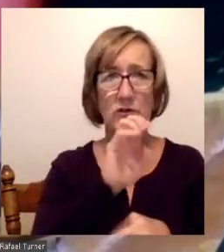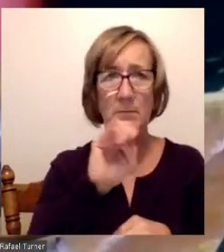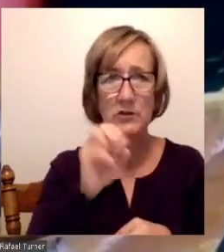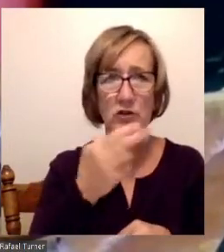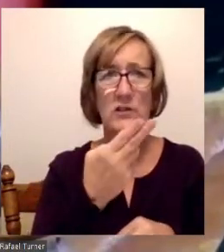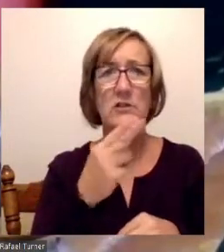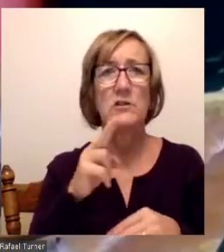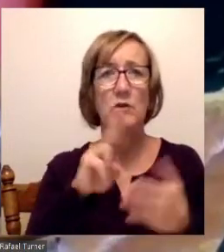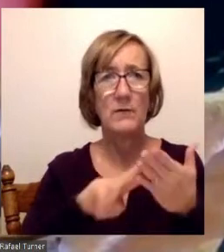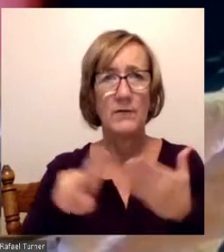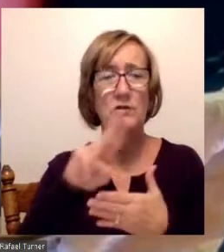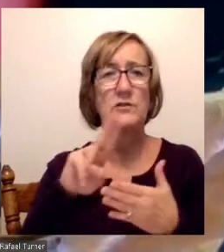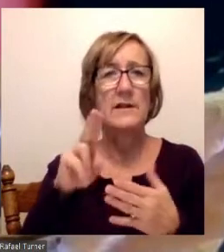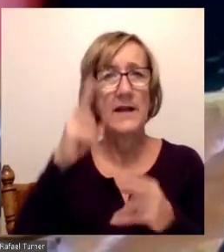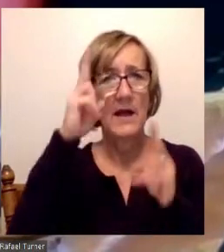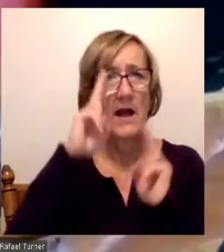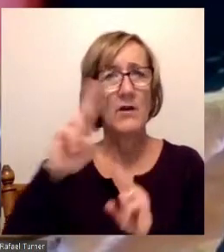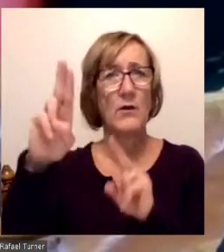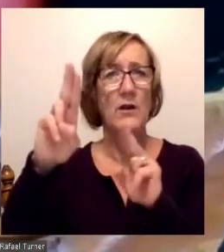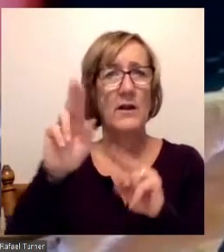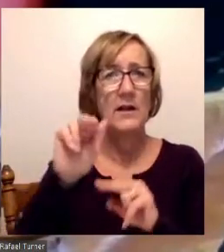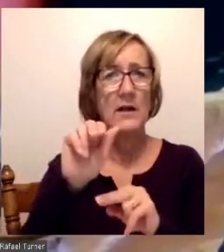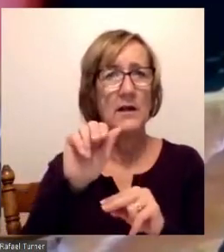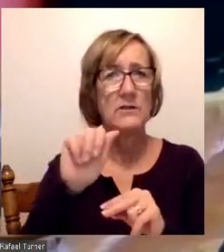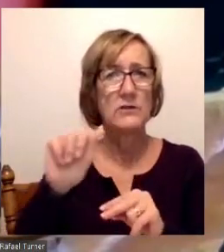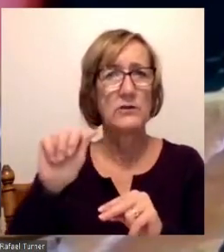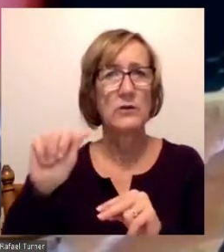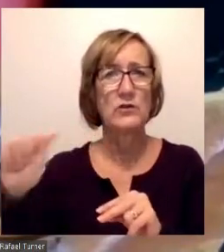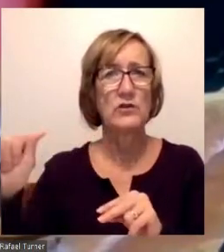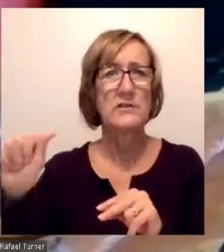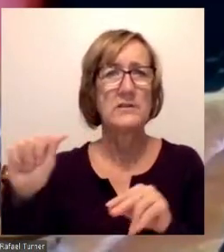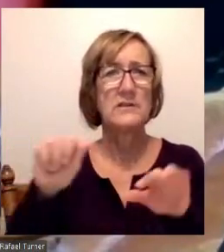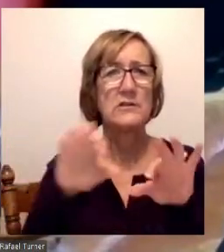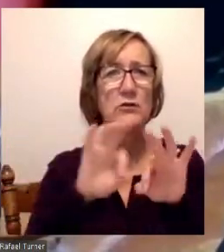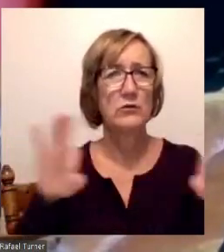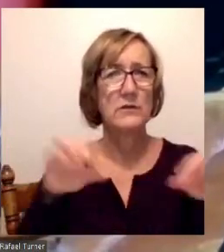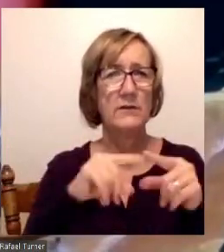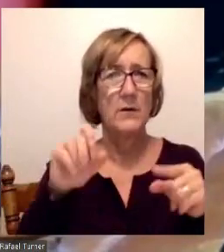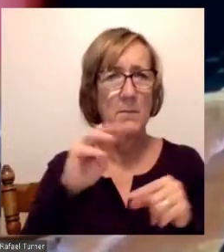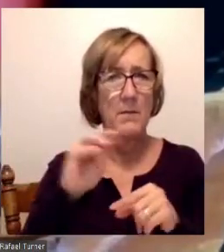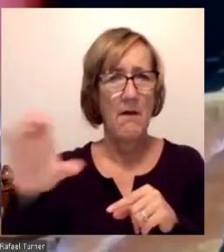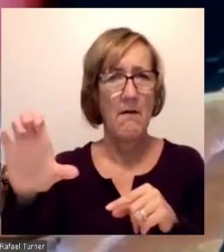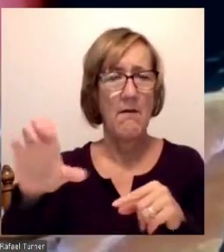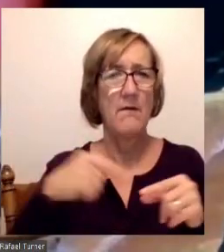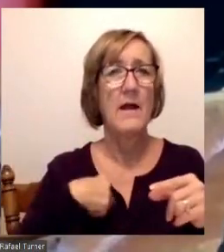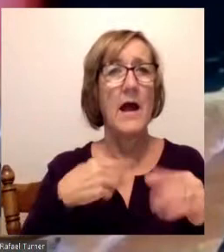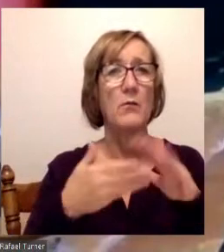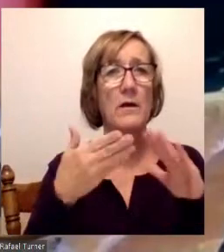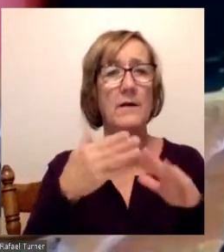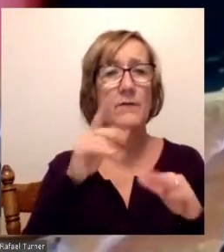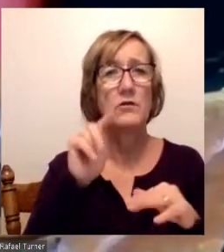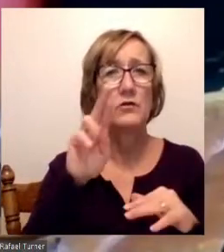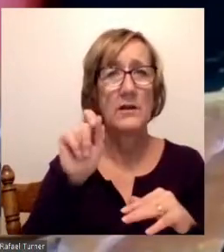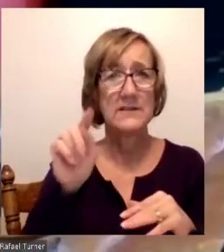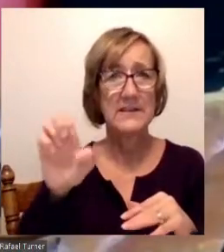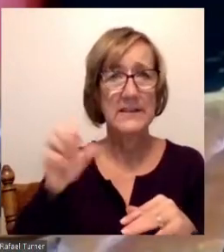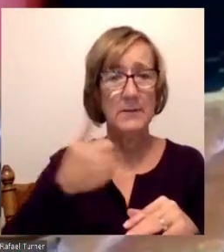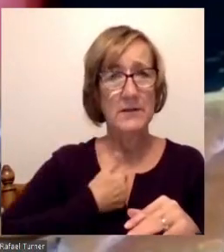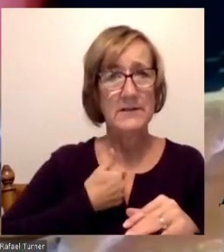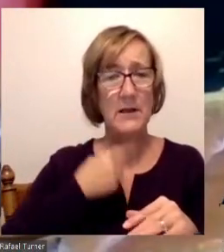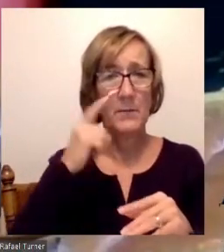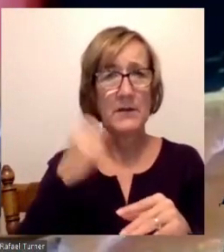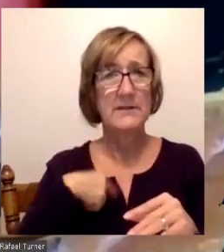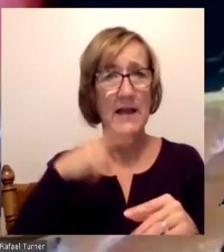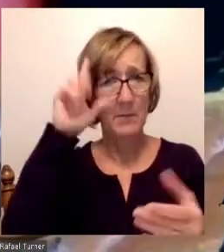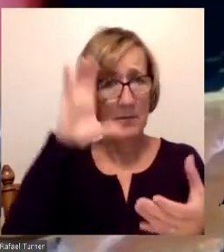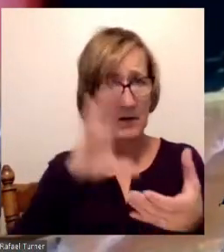And I have an honorary associate's degree from Mott Community College. I'm running for trustee because I believe in the